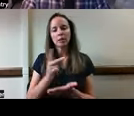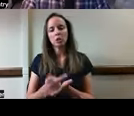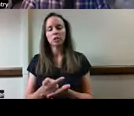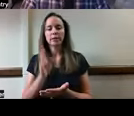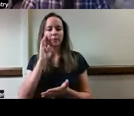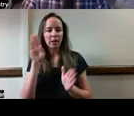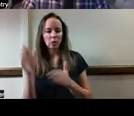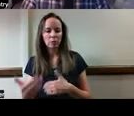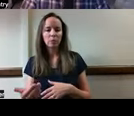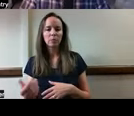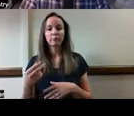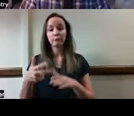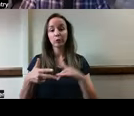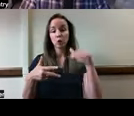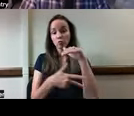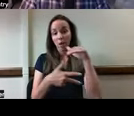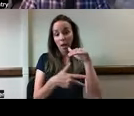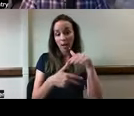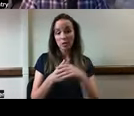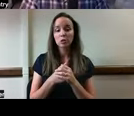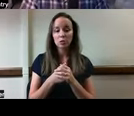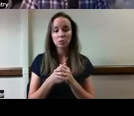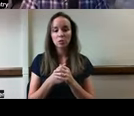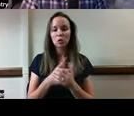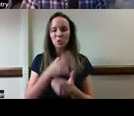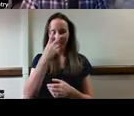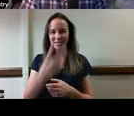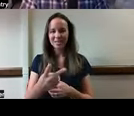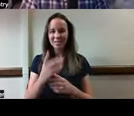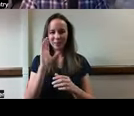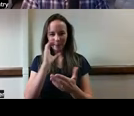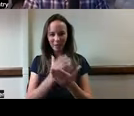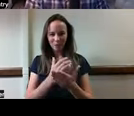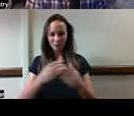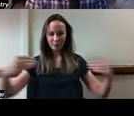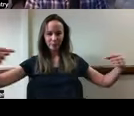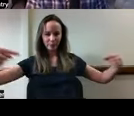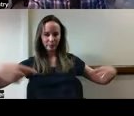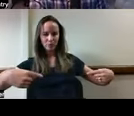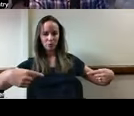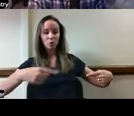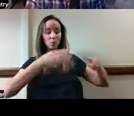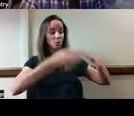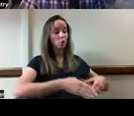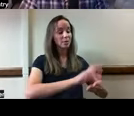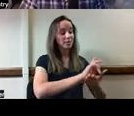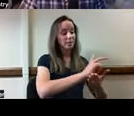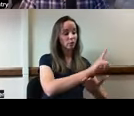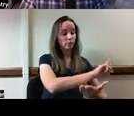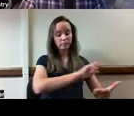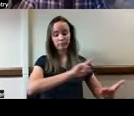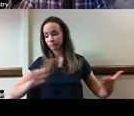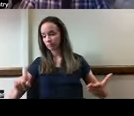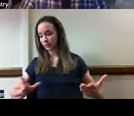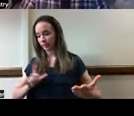that sort of cross the living room space of a particular home so that whenever that person moves from the kitchen into the living room,